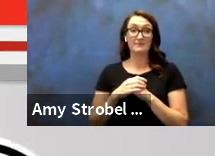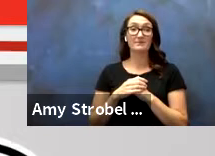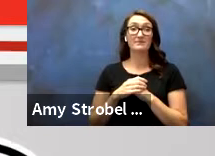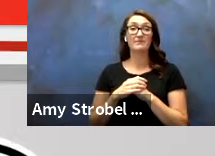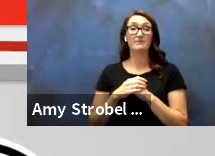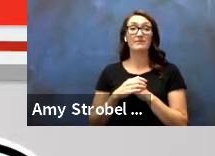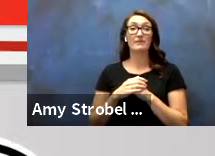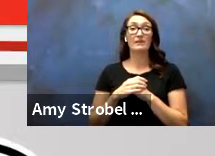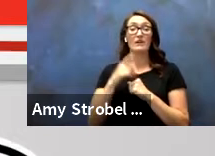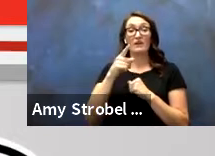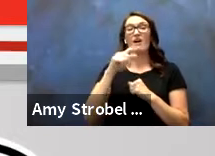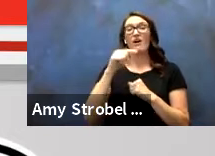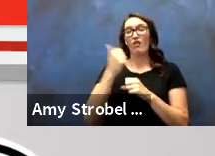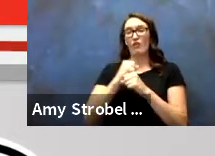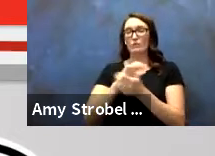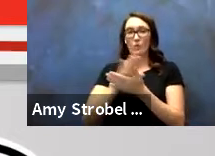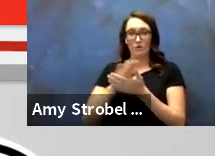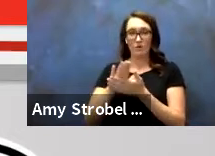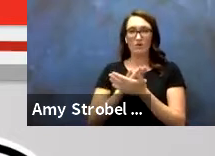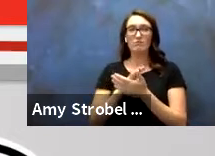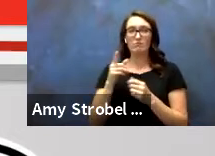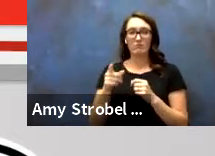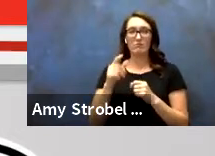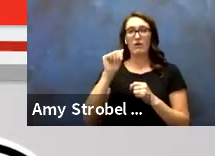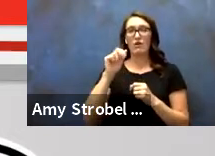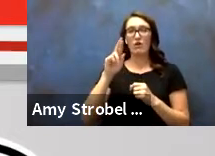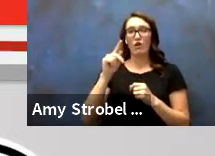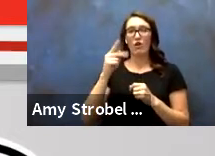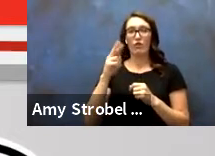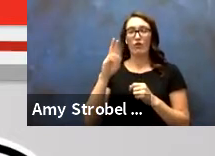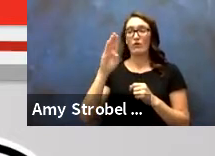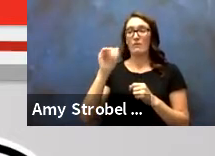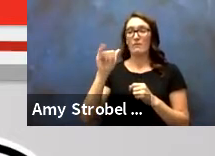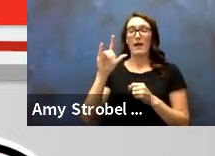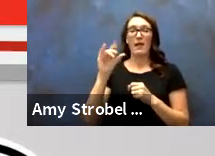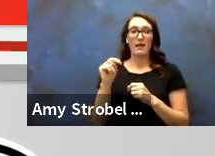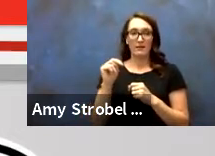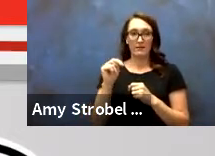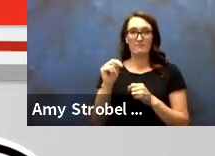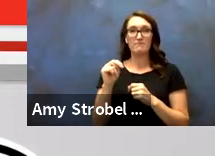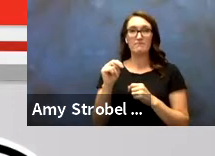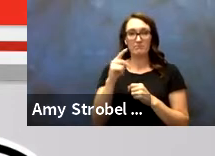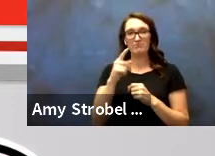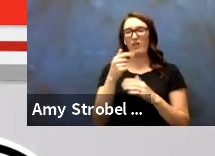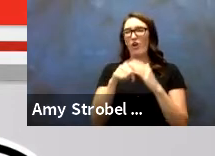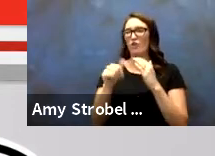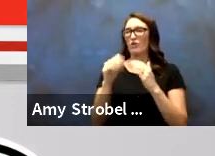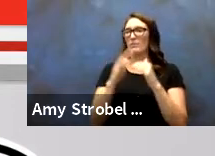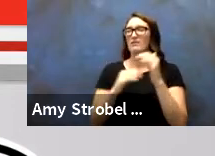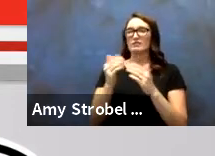a custodian for building services. Arthur Balin, also a custodian for building services.